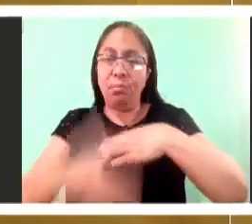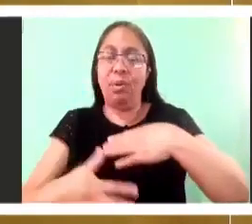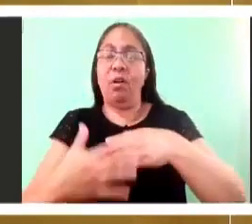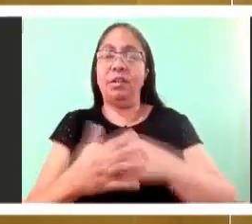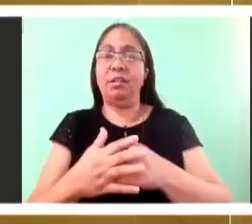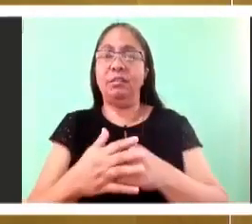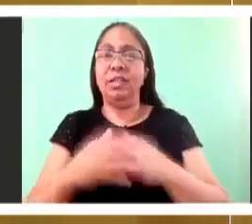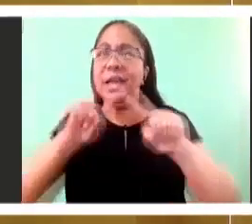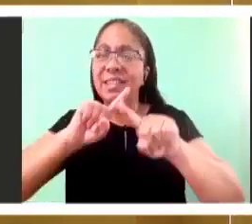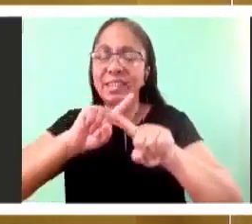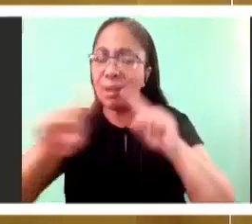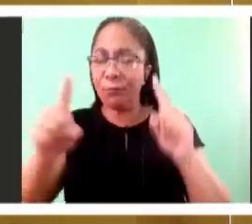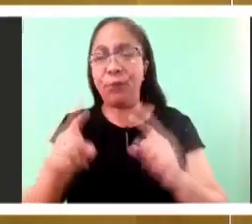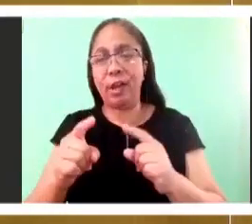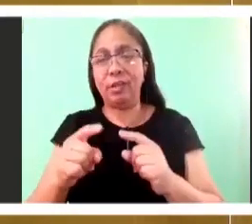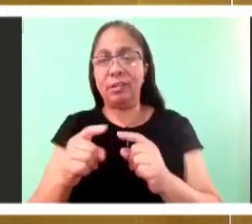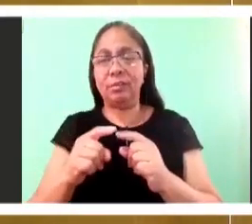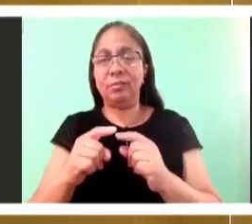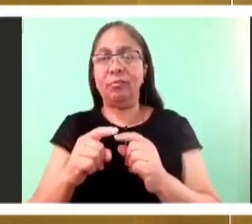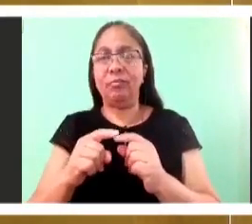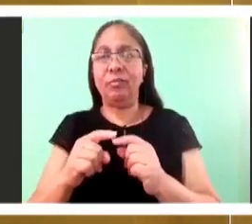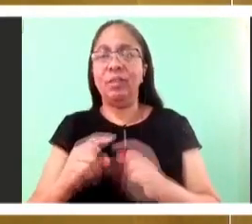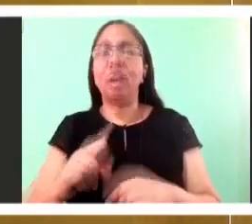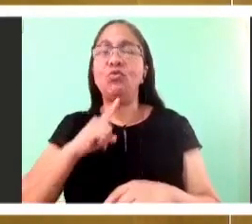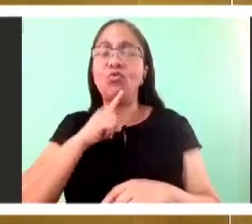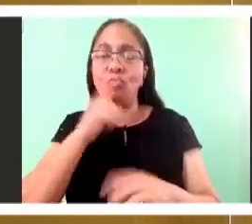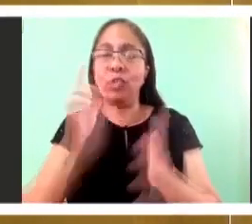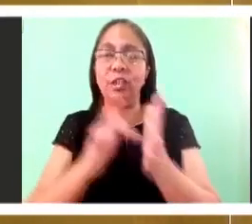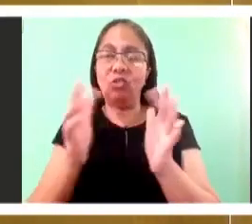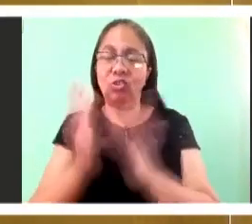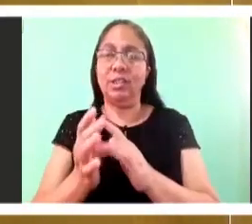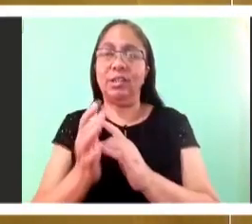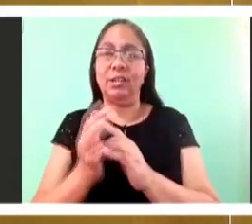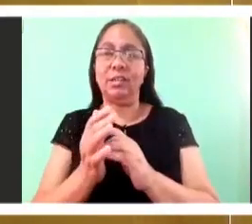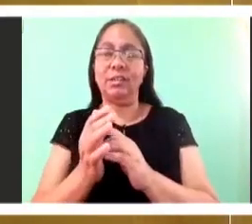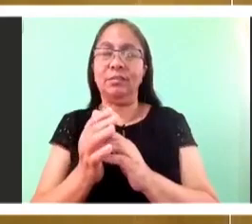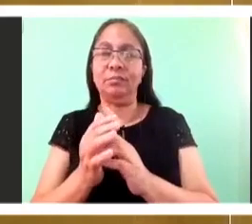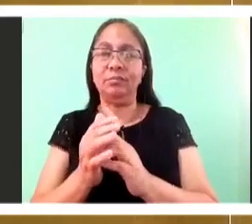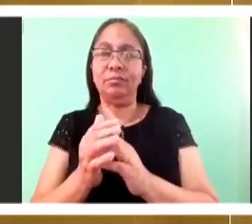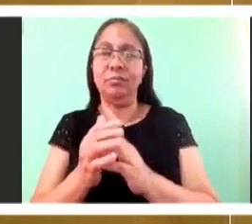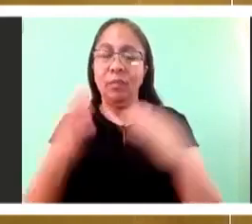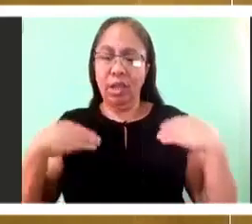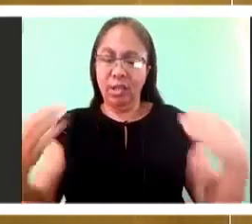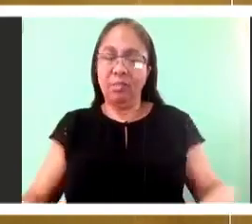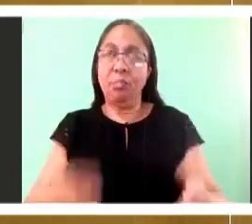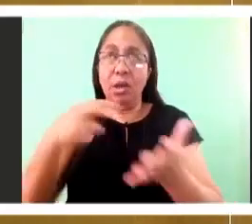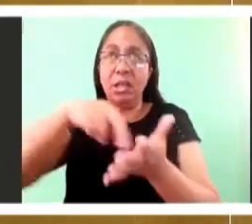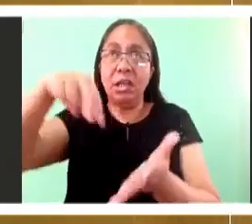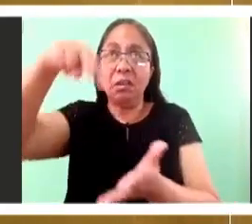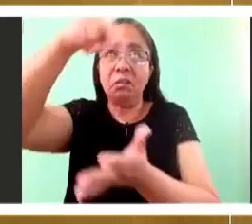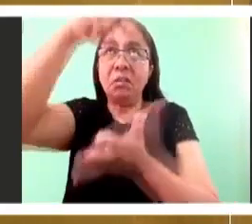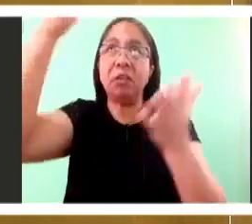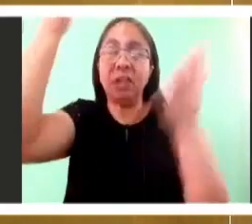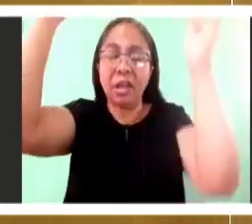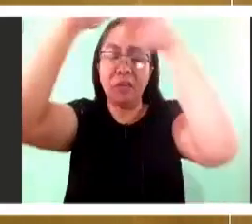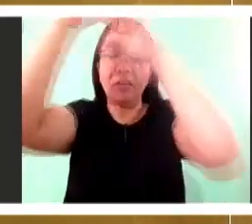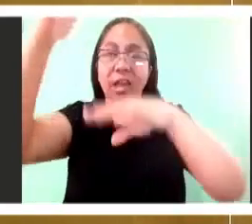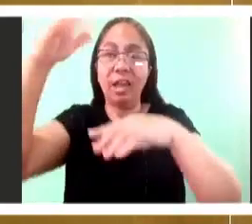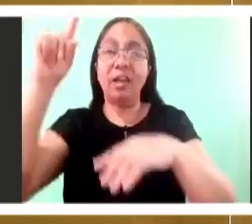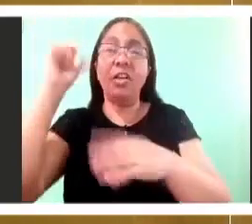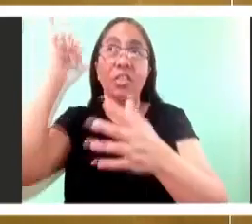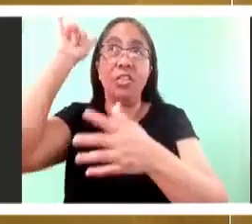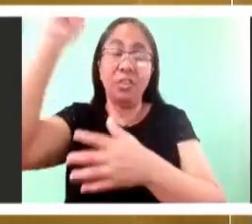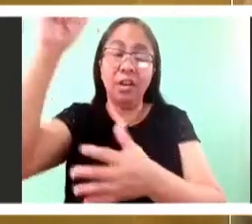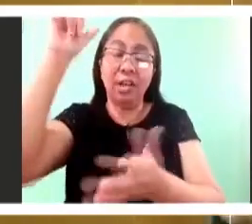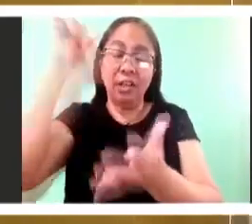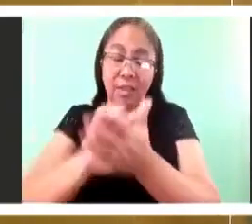he could feed 5,000 with two loaves and fish in his earthly body you want to tell me with his ascended body he